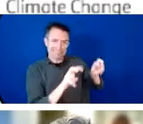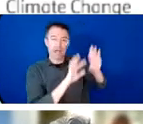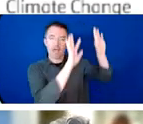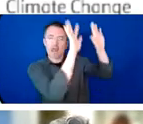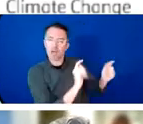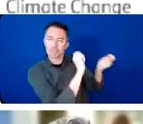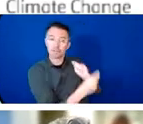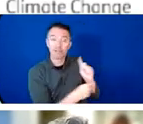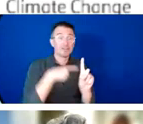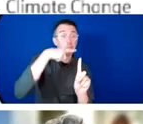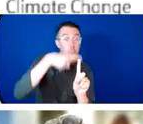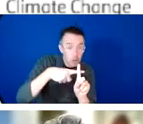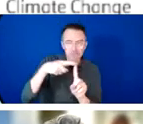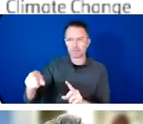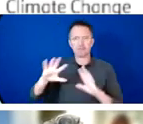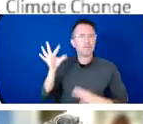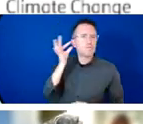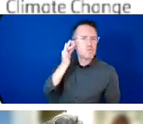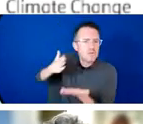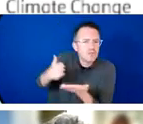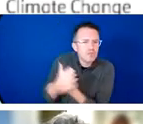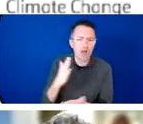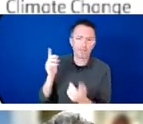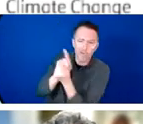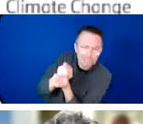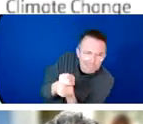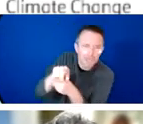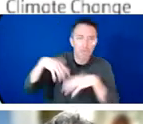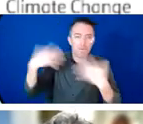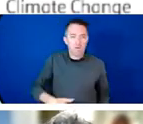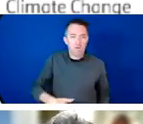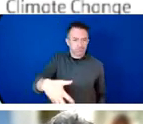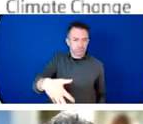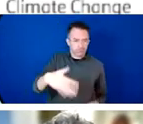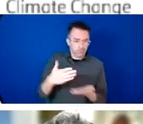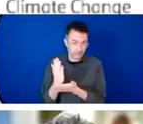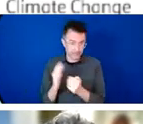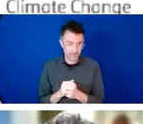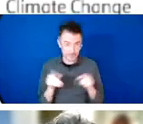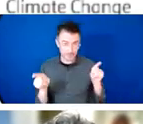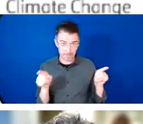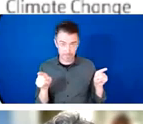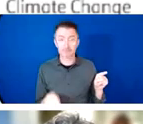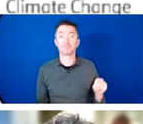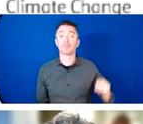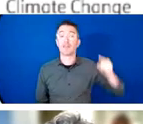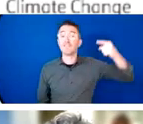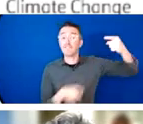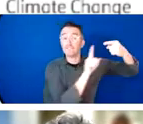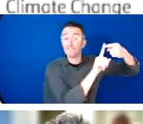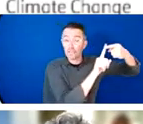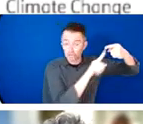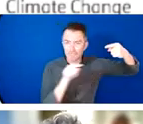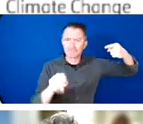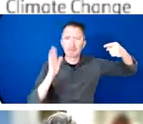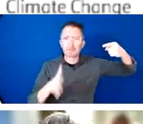intent is primarily twofold. One, to create a common understanding and agree on a common framing for what